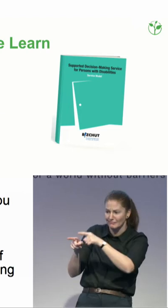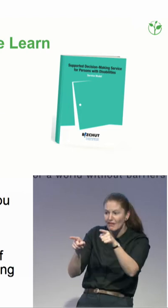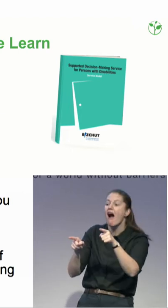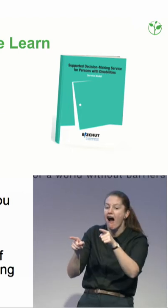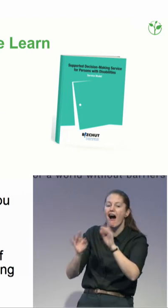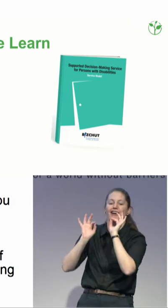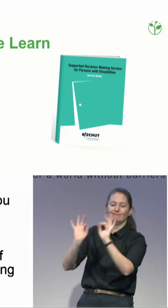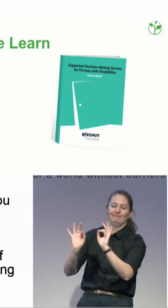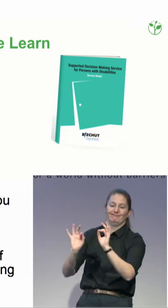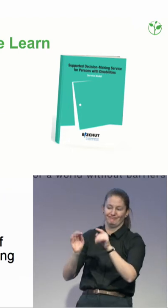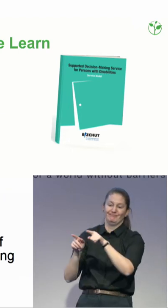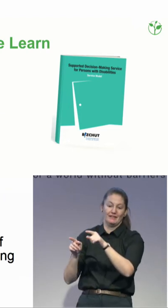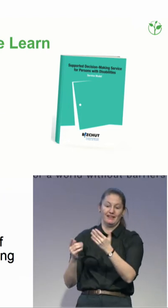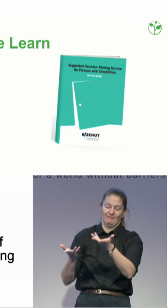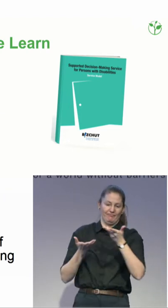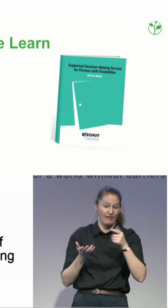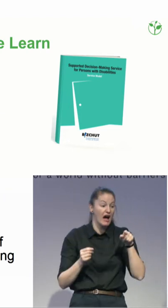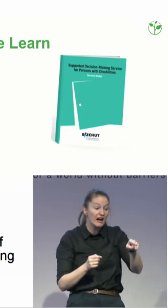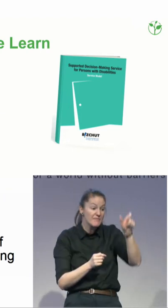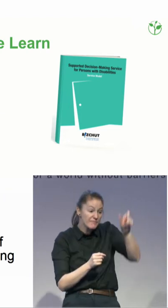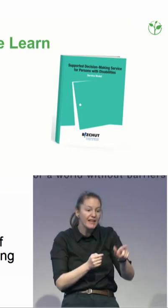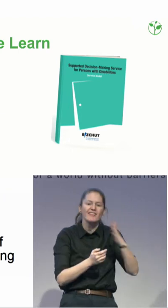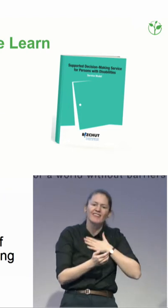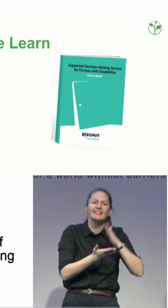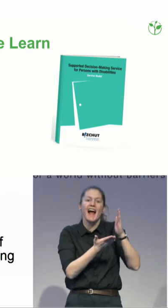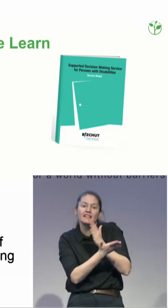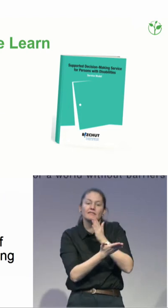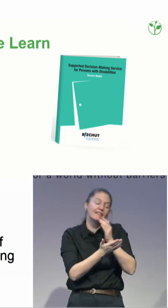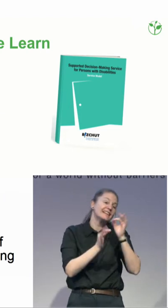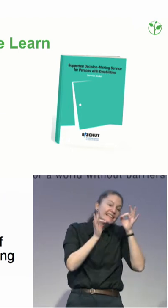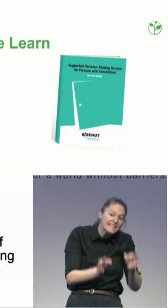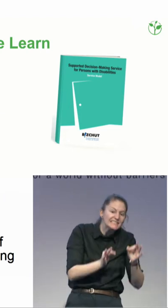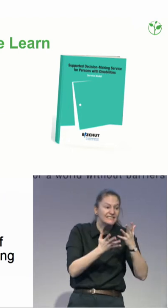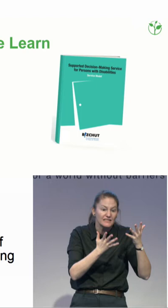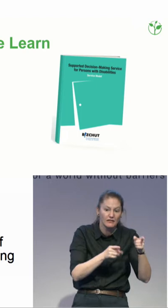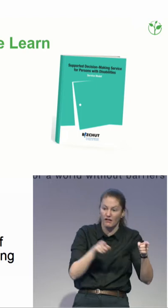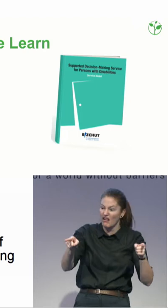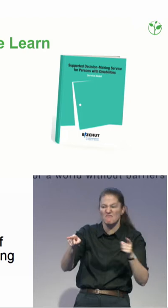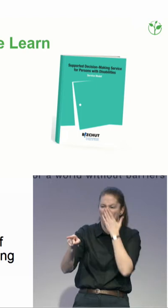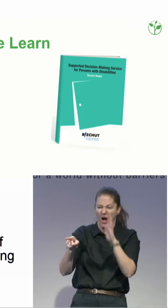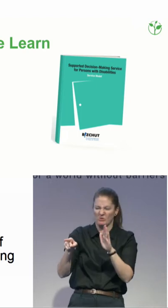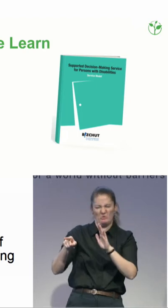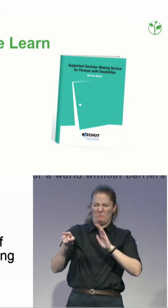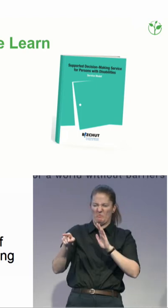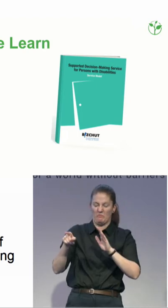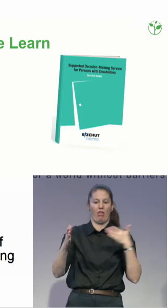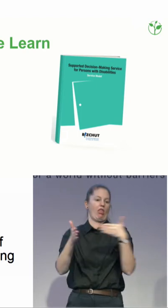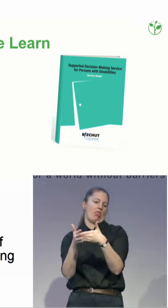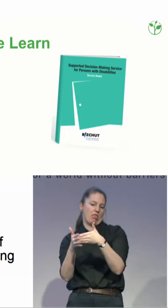important. I'm going to skip to the two last ones. No man is an island. If you want to have a good